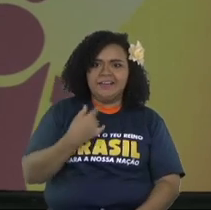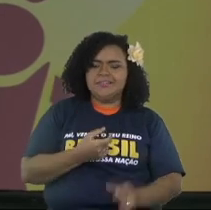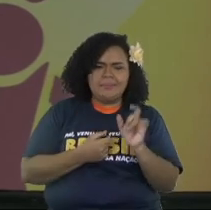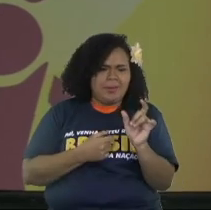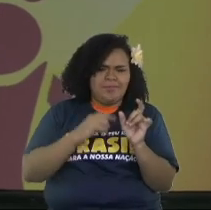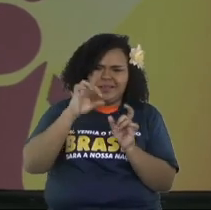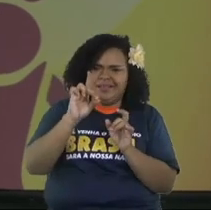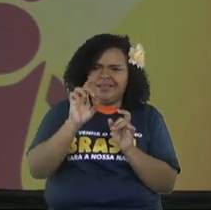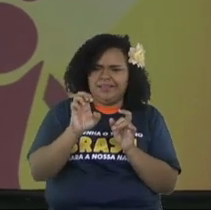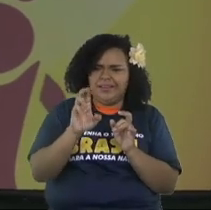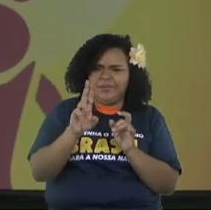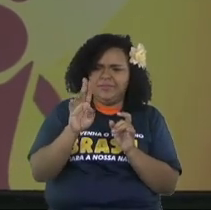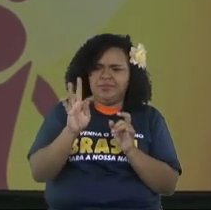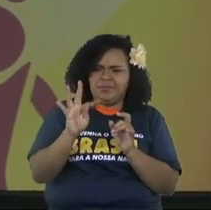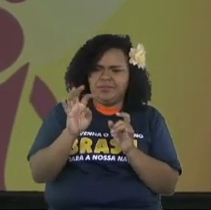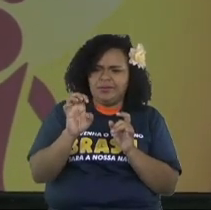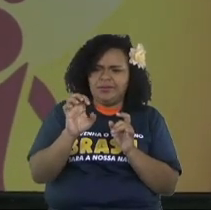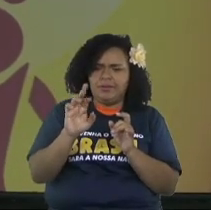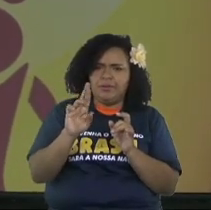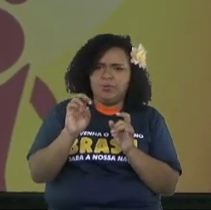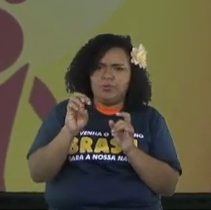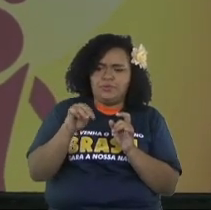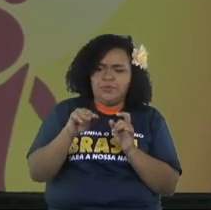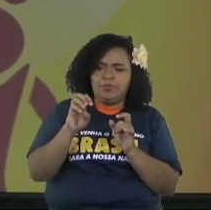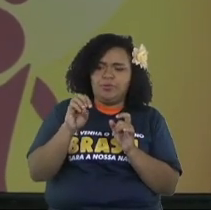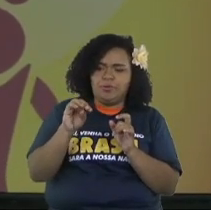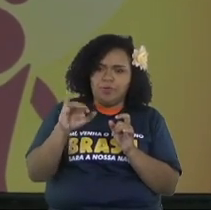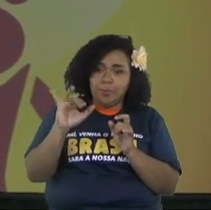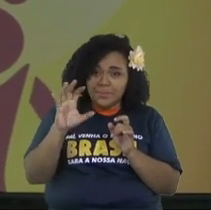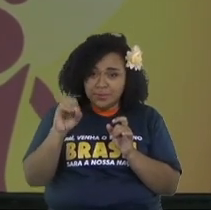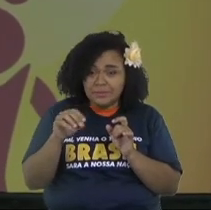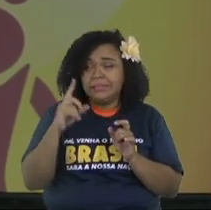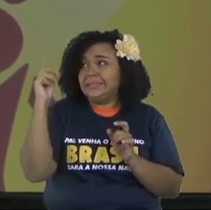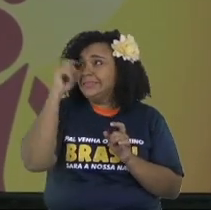I had problems saying Deuteronomy Deuteronomy